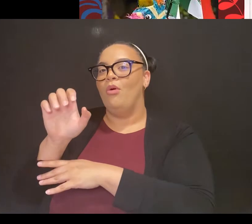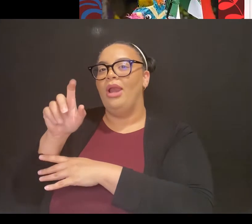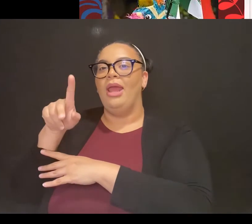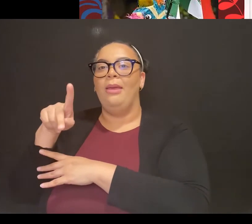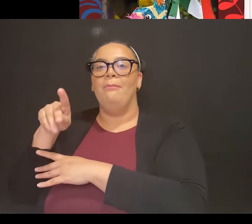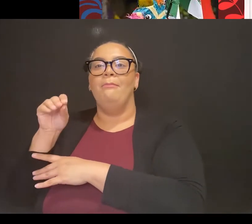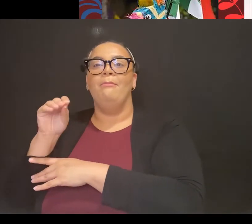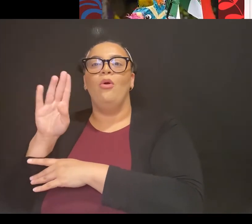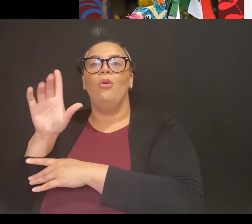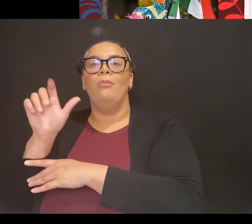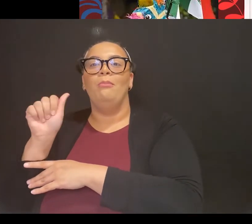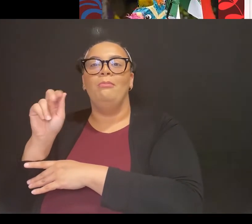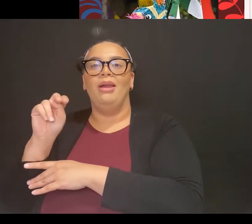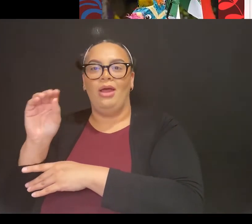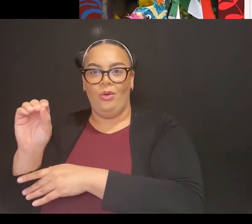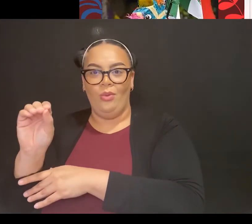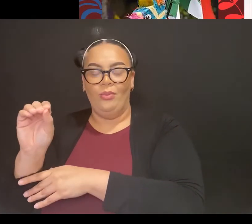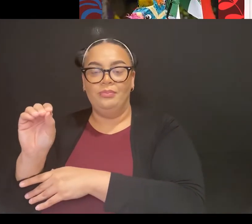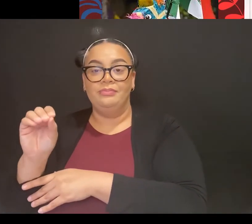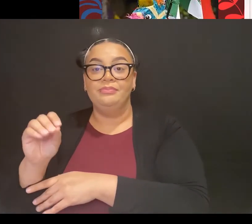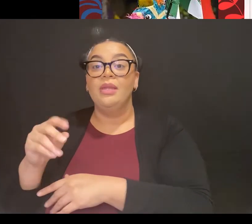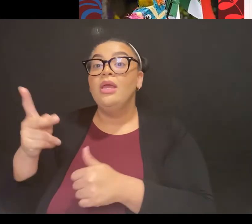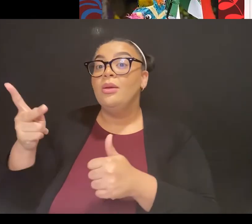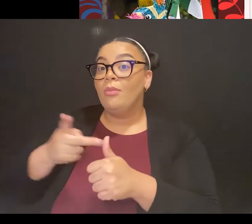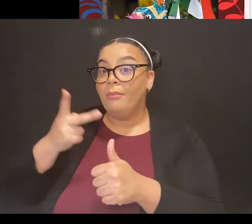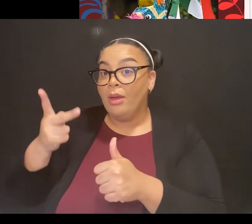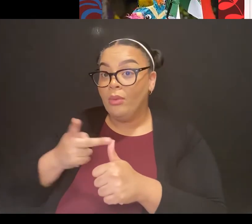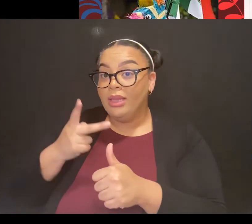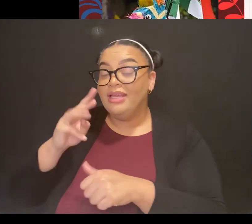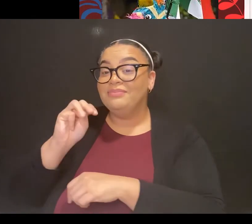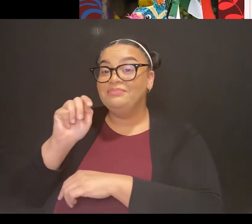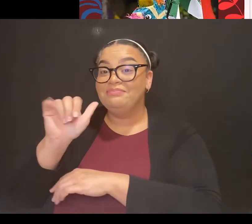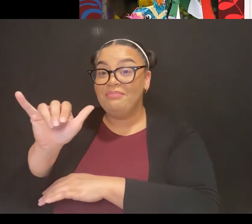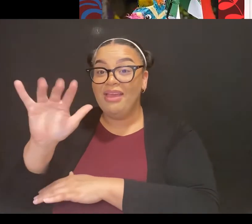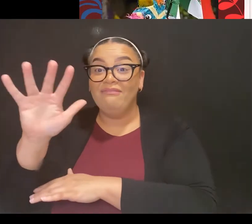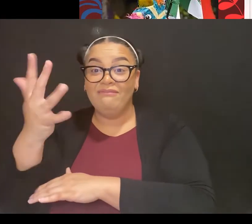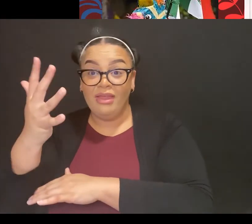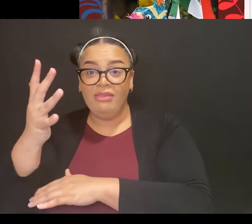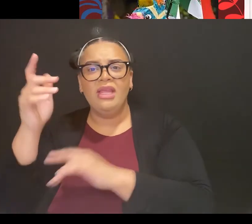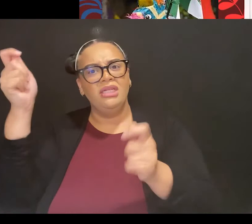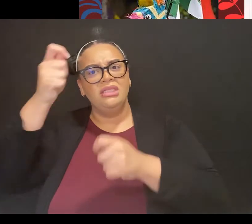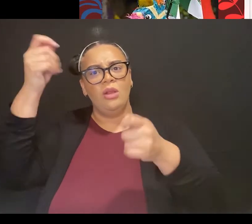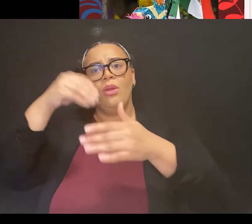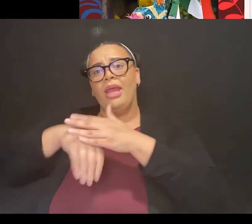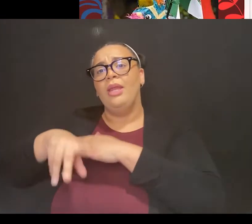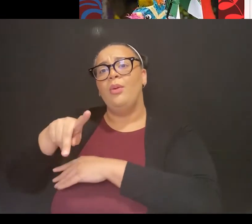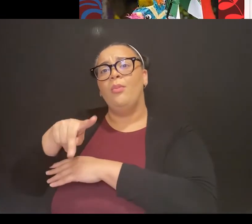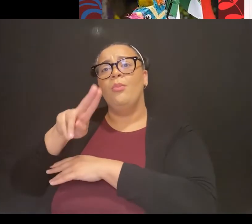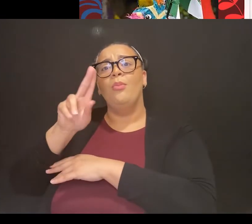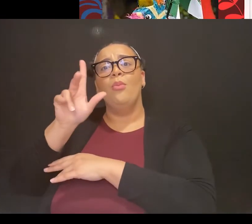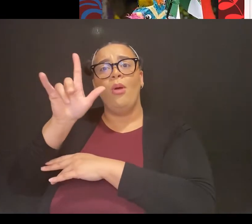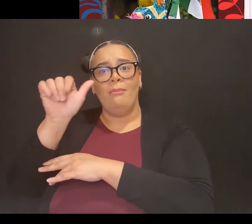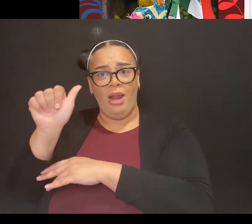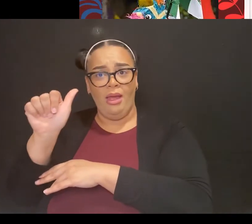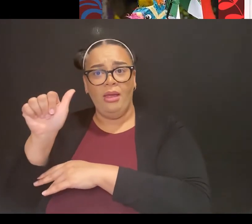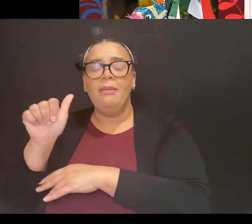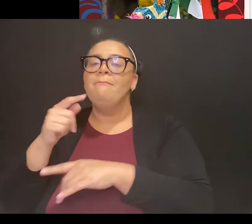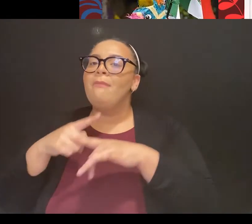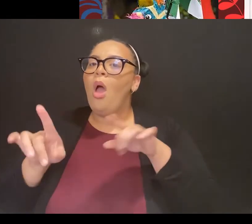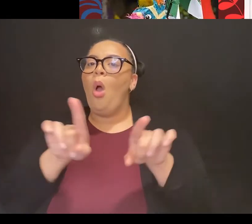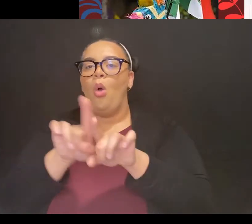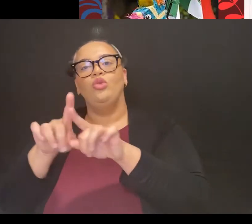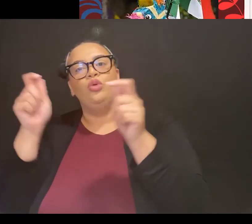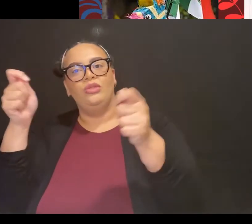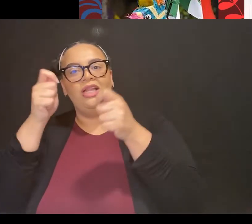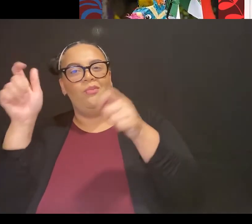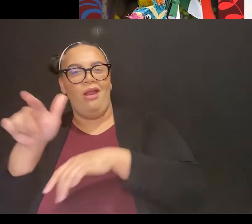celebrated in Puebla, but also in a few other Mexican cities. So in Mexico, you're not going to see it being a